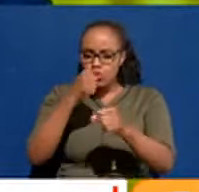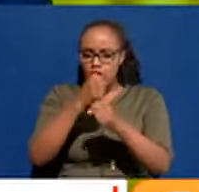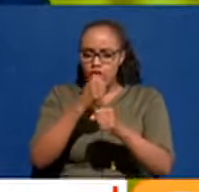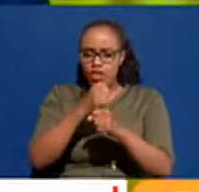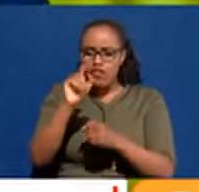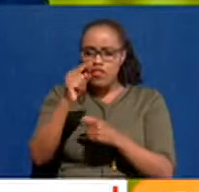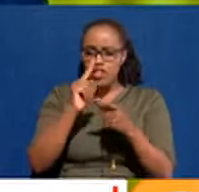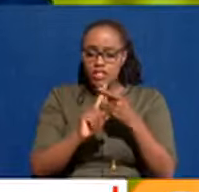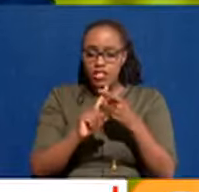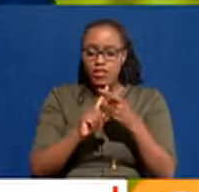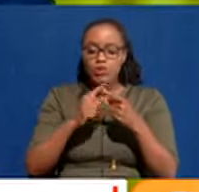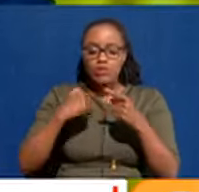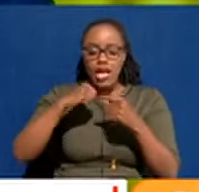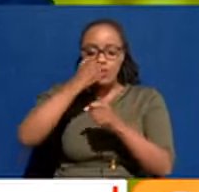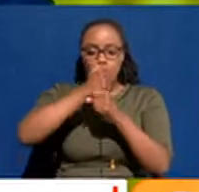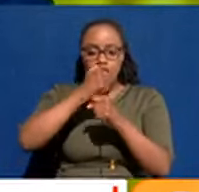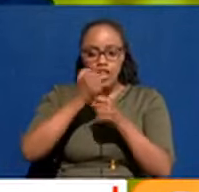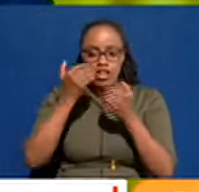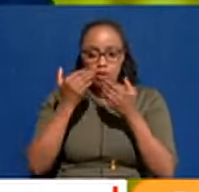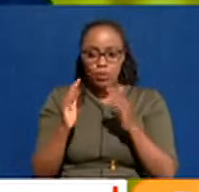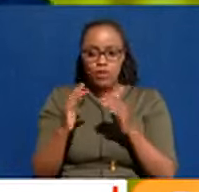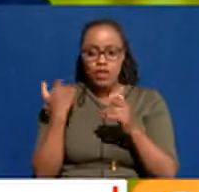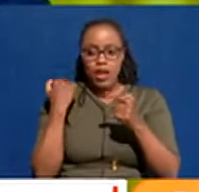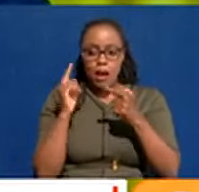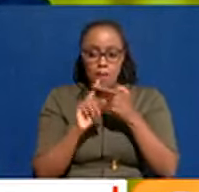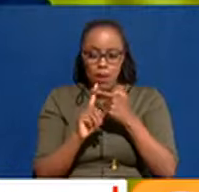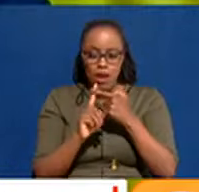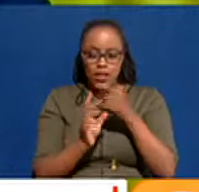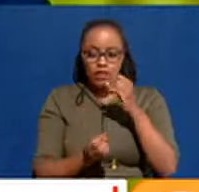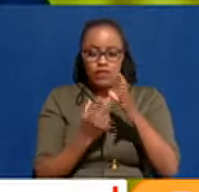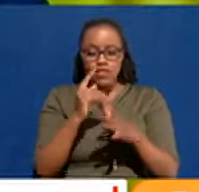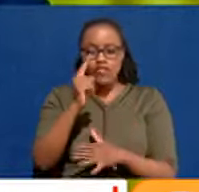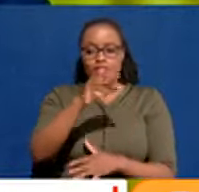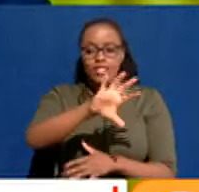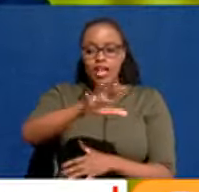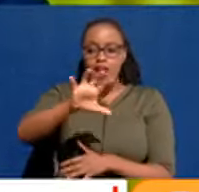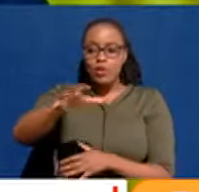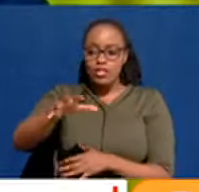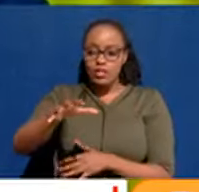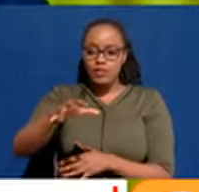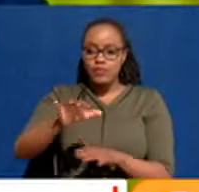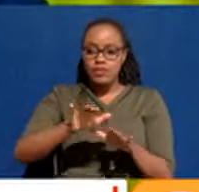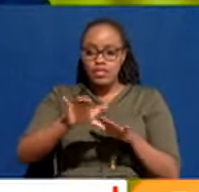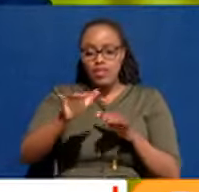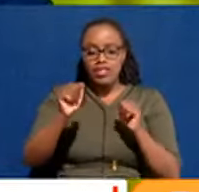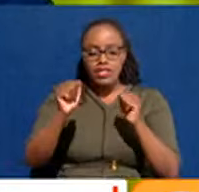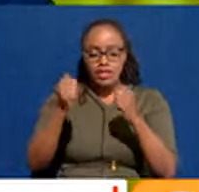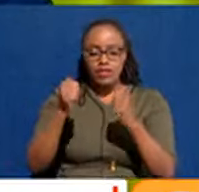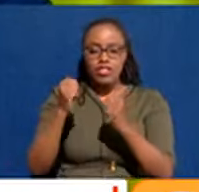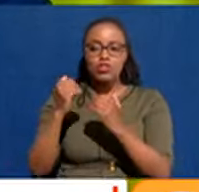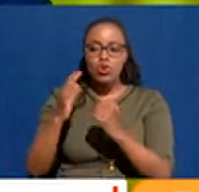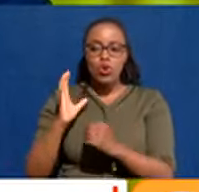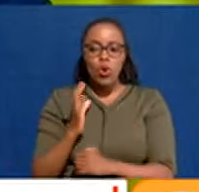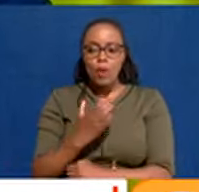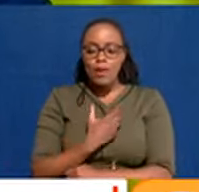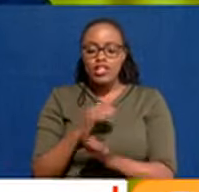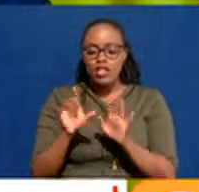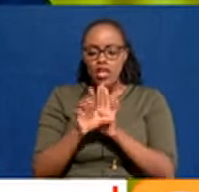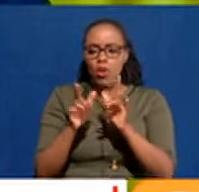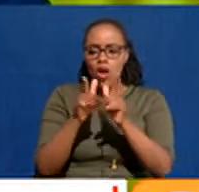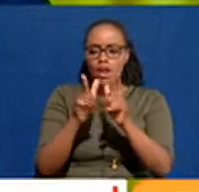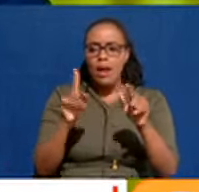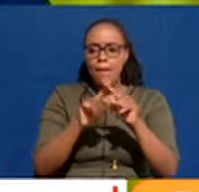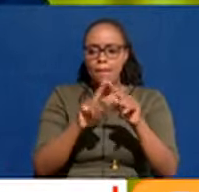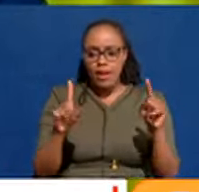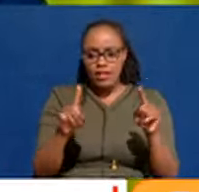first thing we've been able to do, number one, is to set up the first county traffic and safety committee. The law provides for that, but